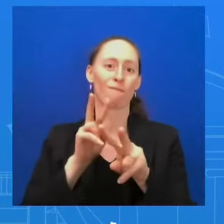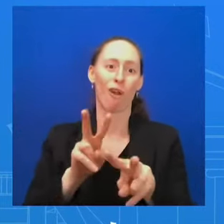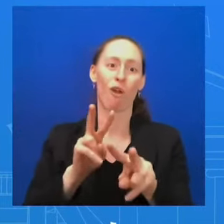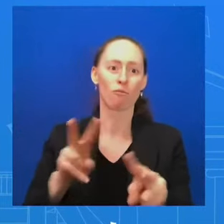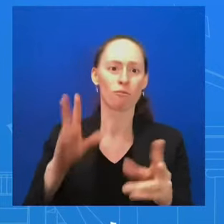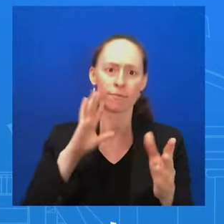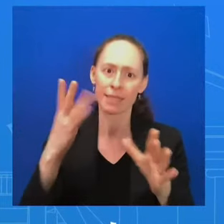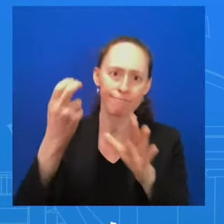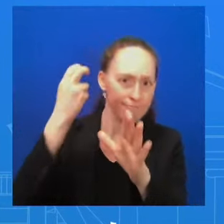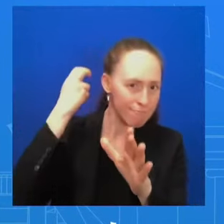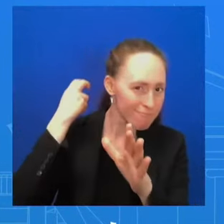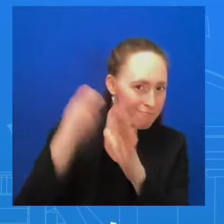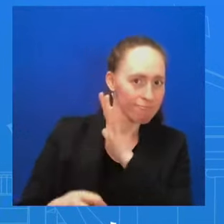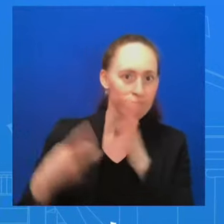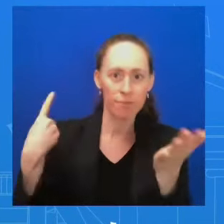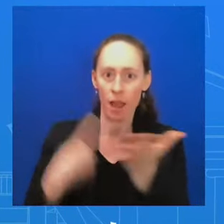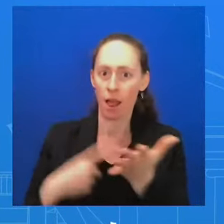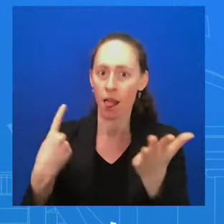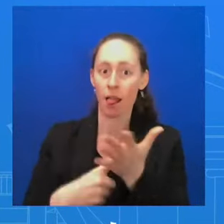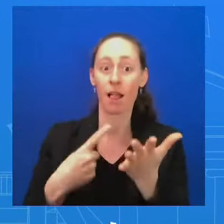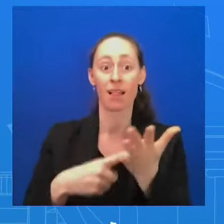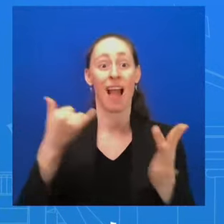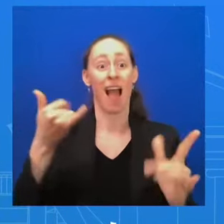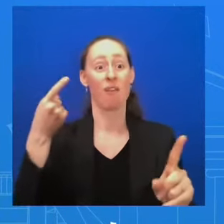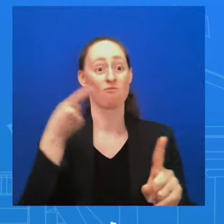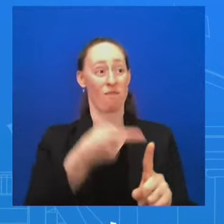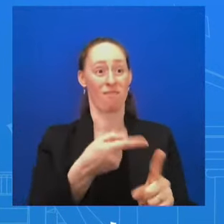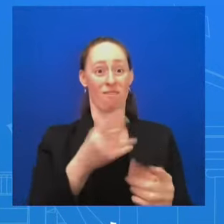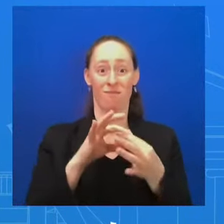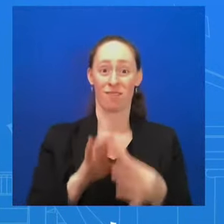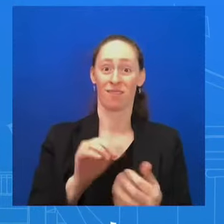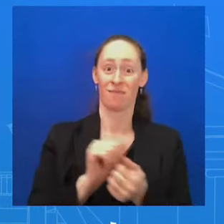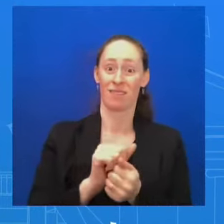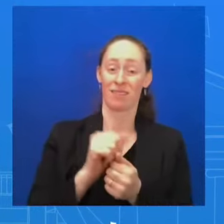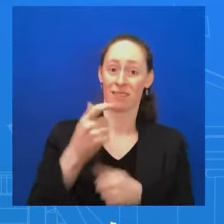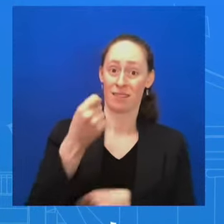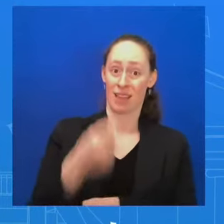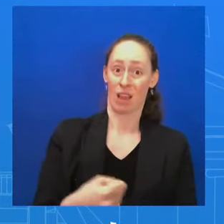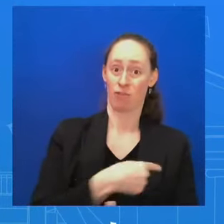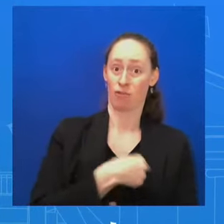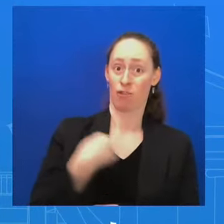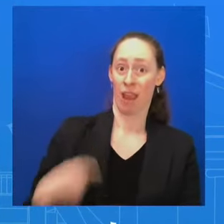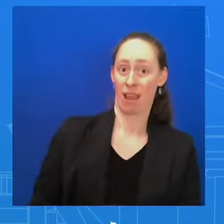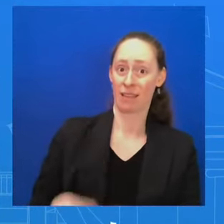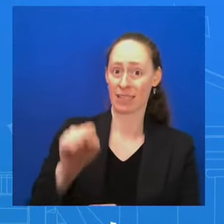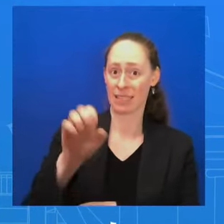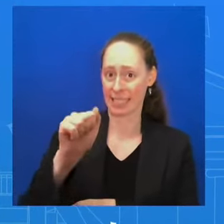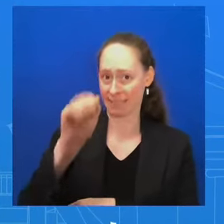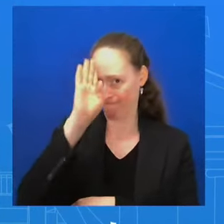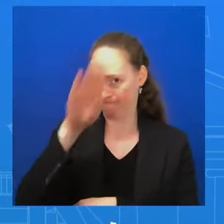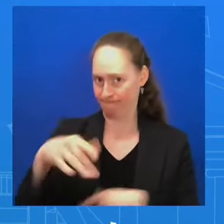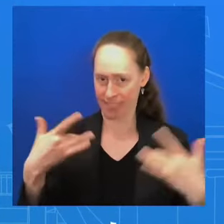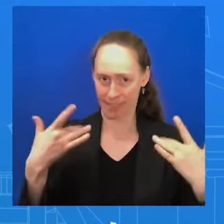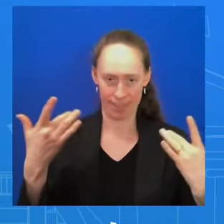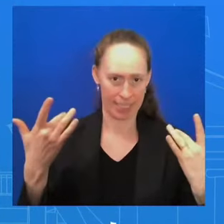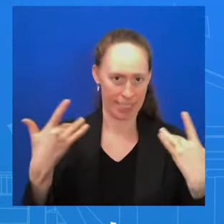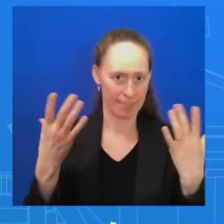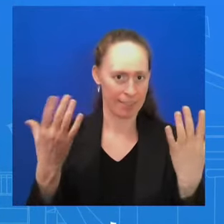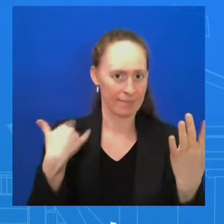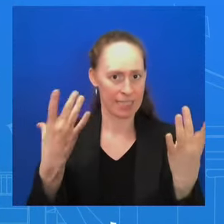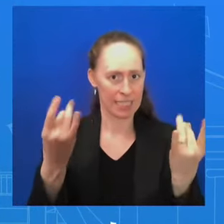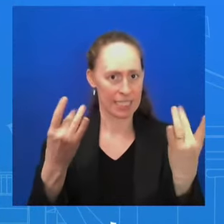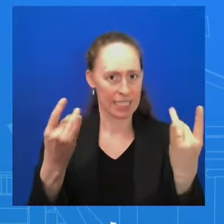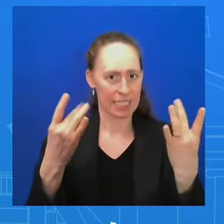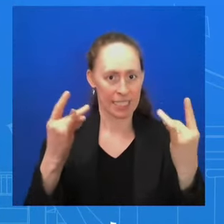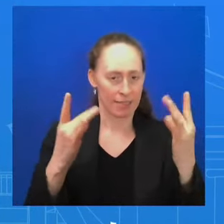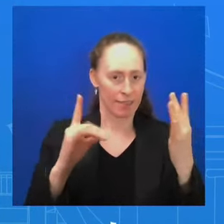China Sea are not going away. That was an issue that was raised in the president's call with President Xi just a couple of days ago. And so there's an awful